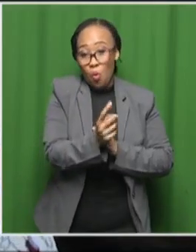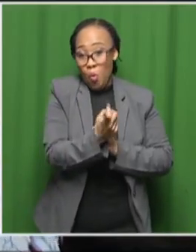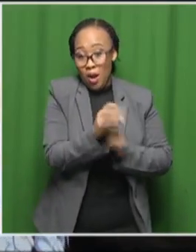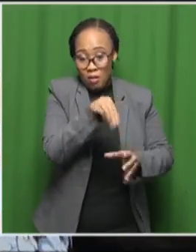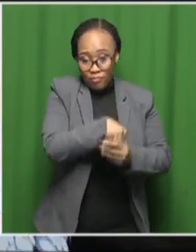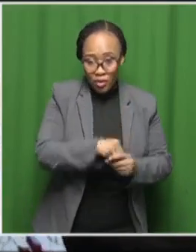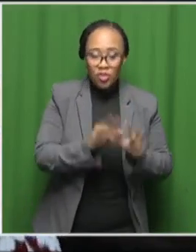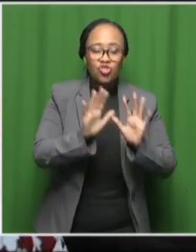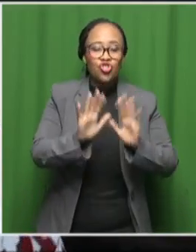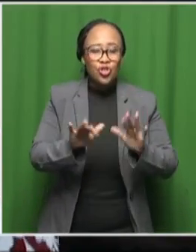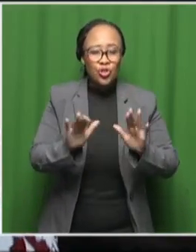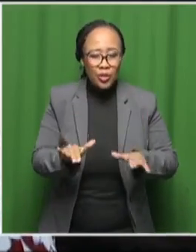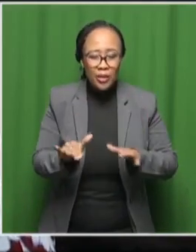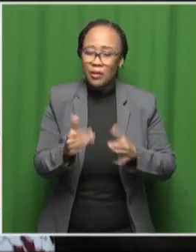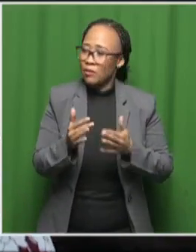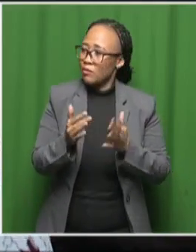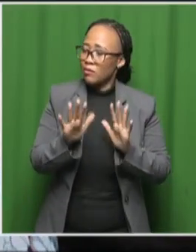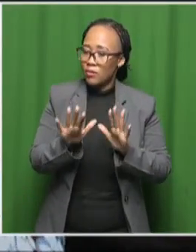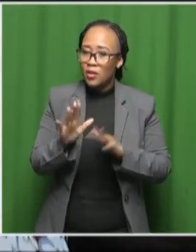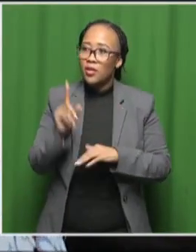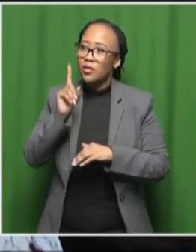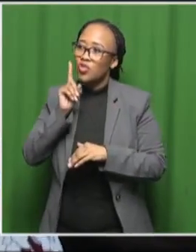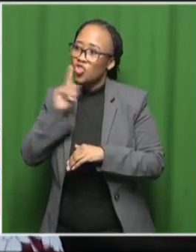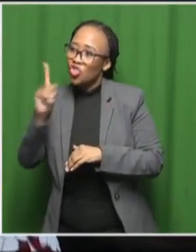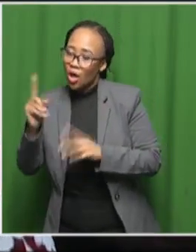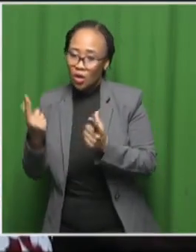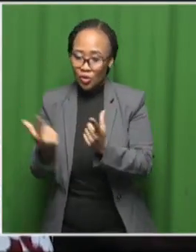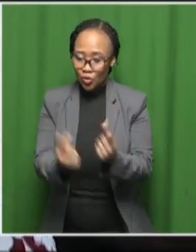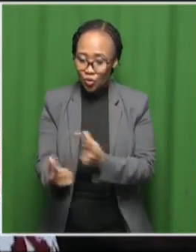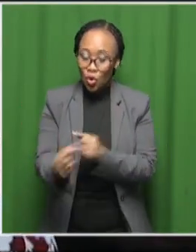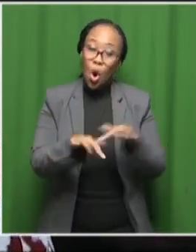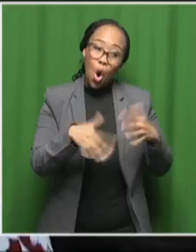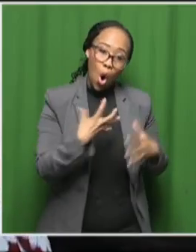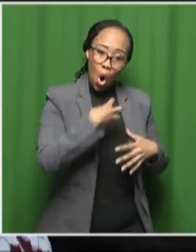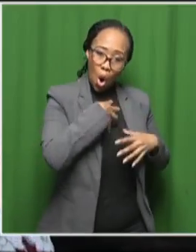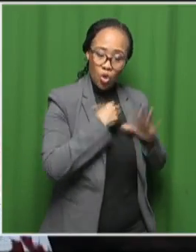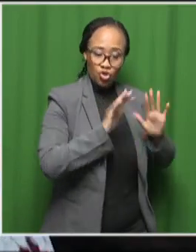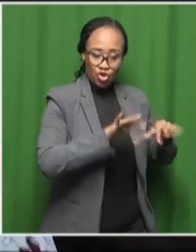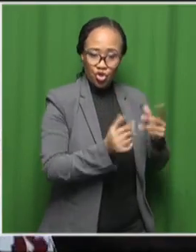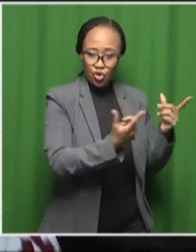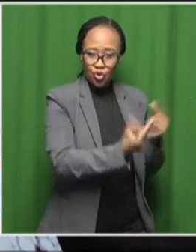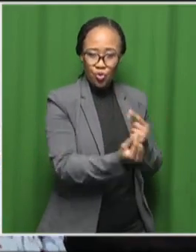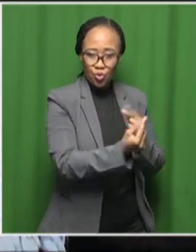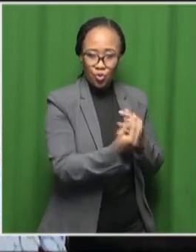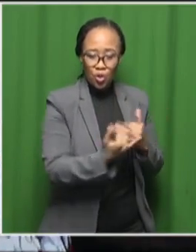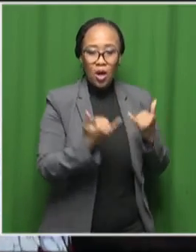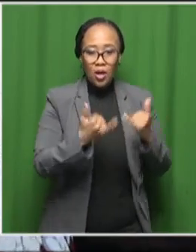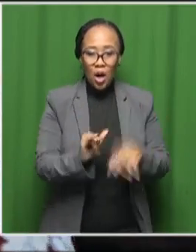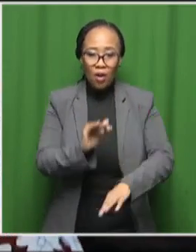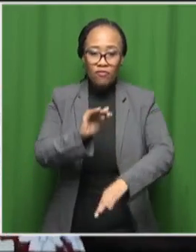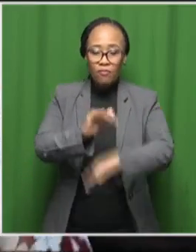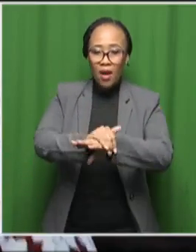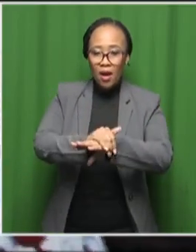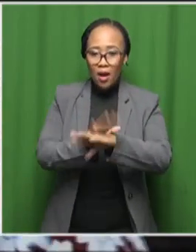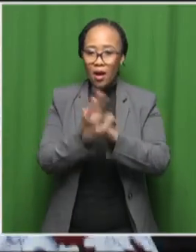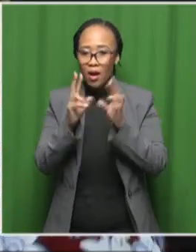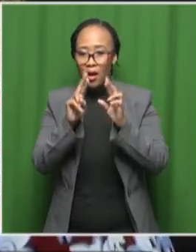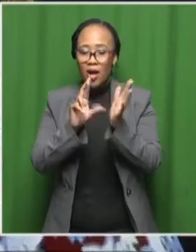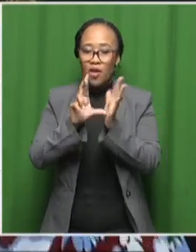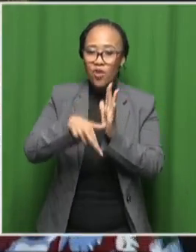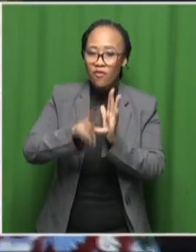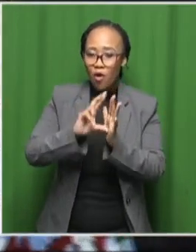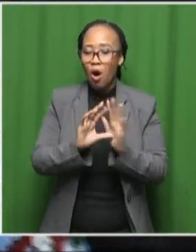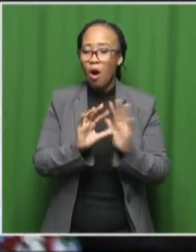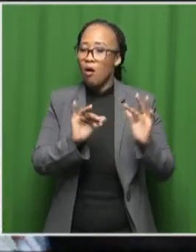schools or things that kids have done on their own we take all of those we get them peer reviewed so peer reviews are what that you'll hear around a lot with